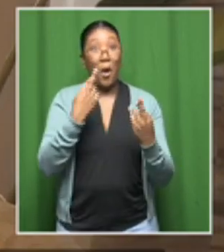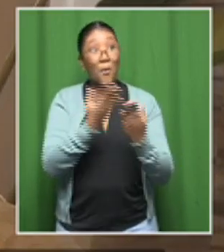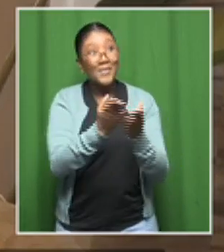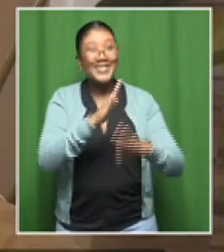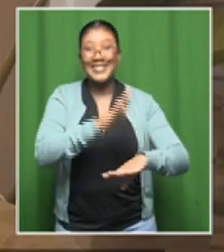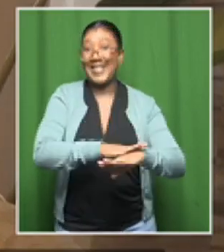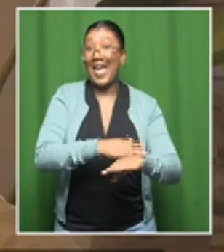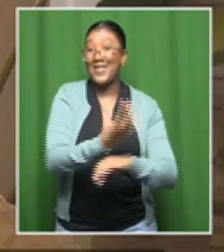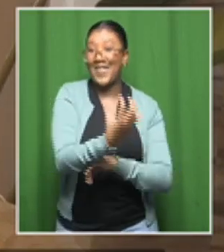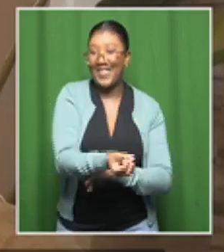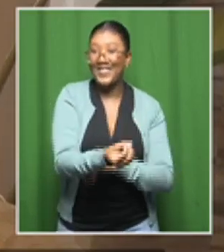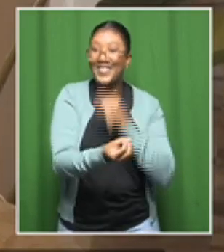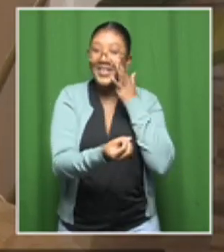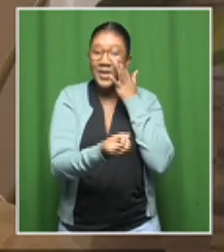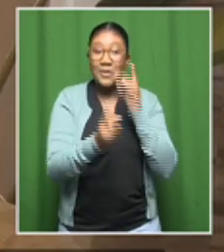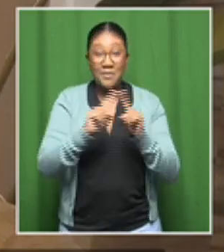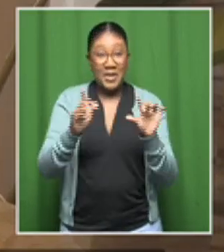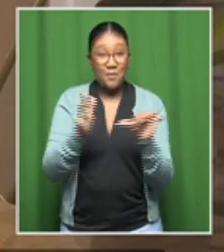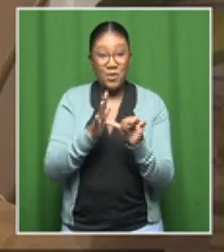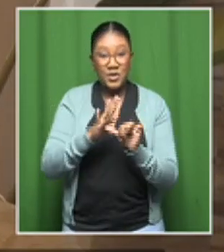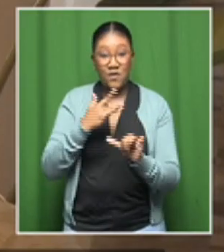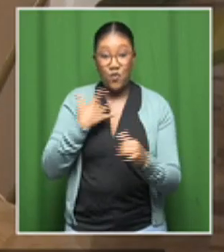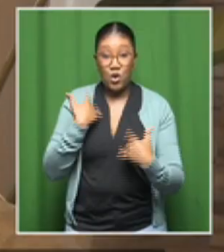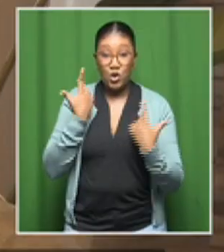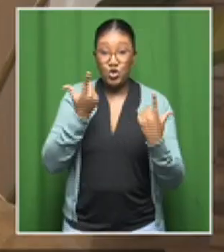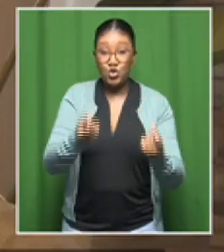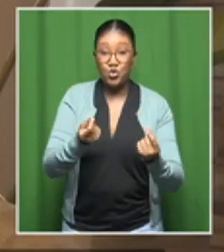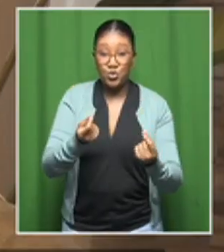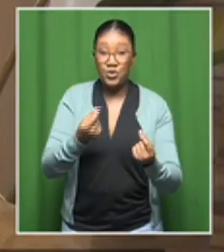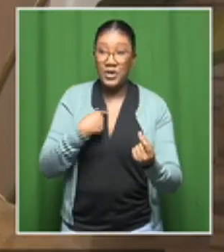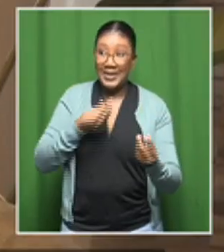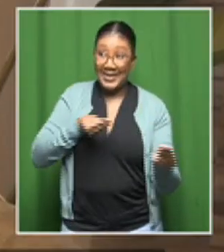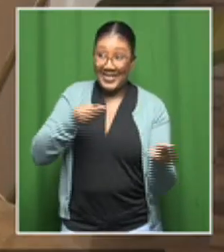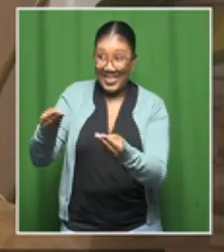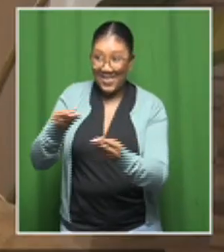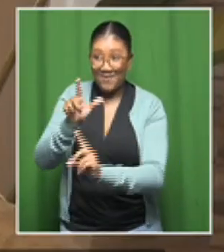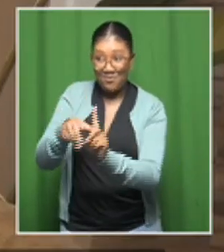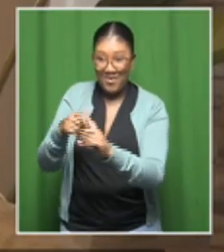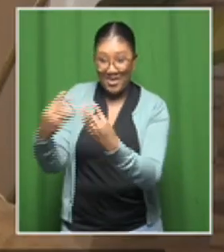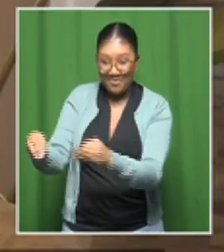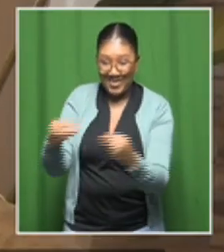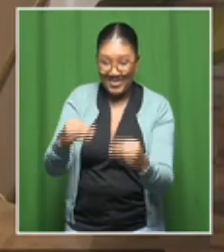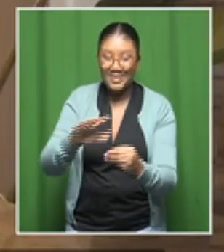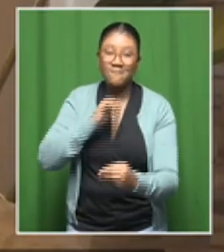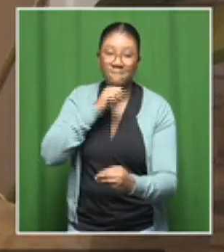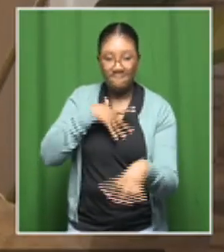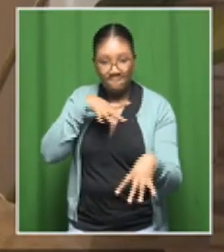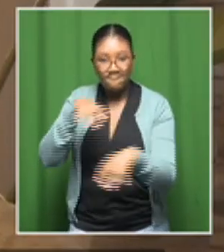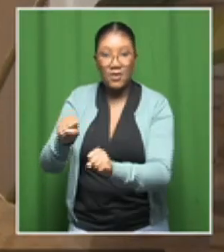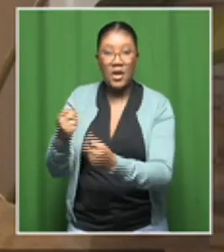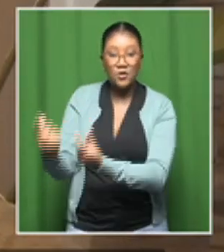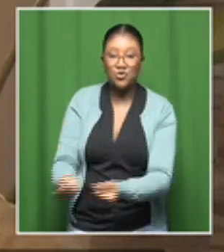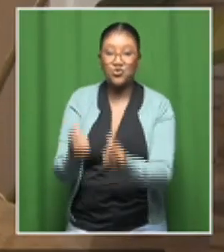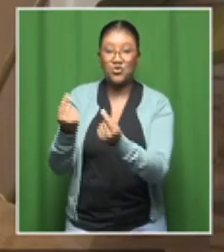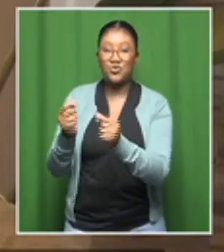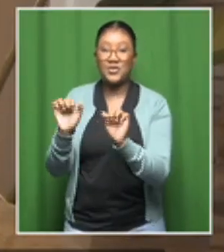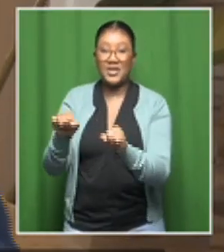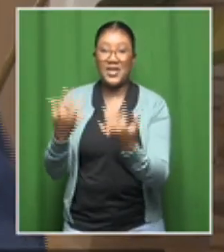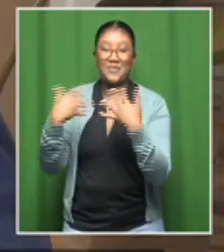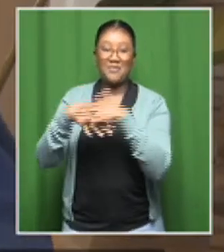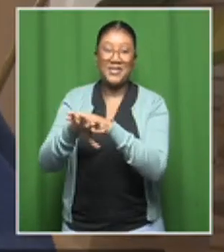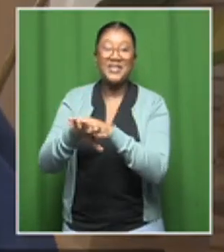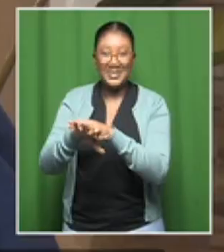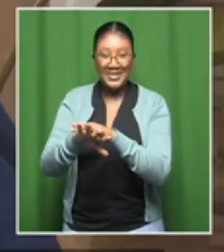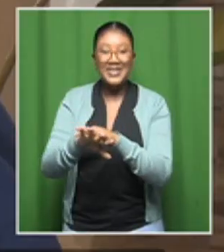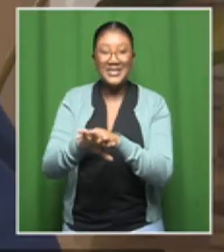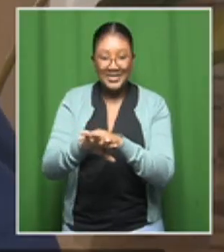they always say, if you want something done, give it to someone who's busy. So I have no doubt that they are willing to give back and that they